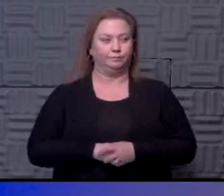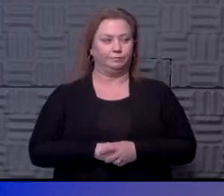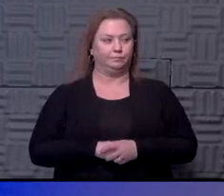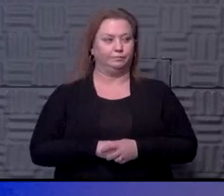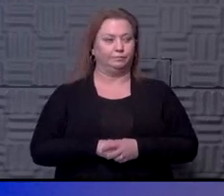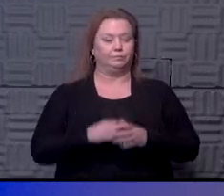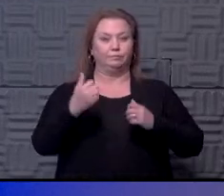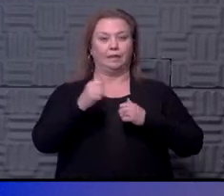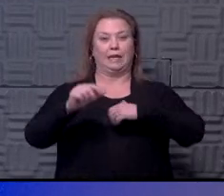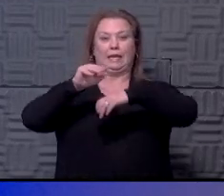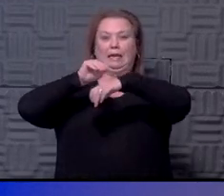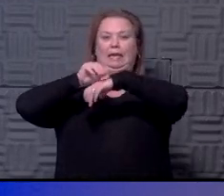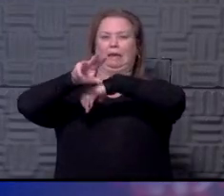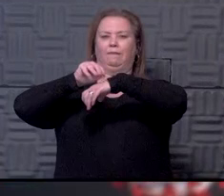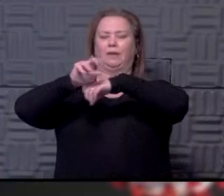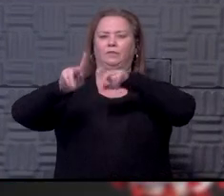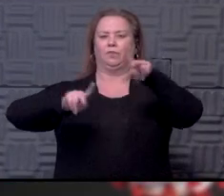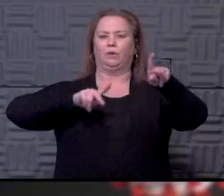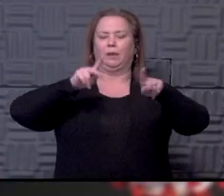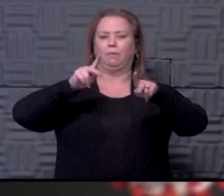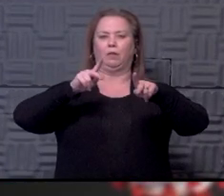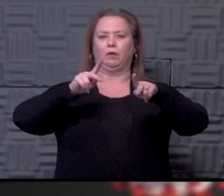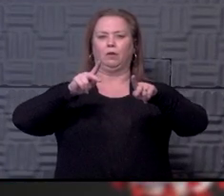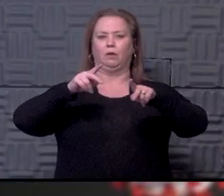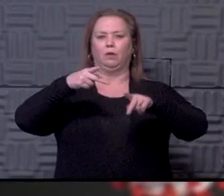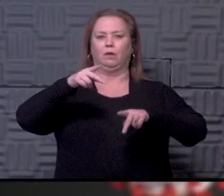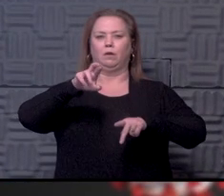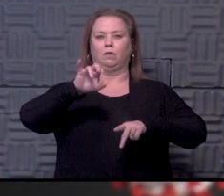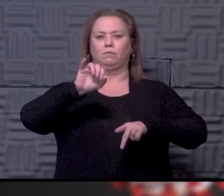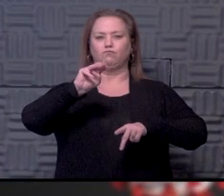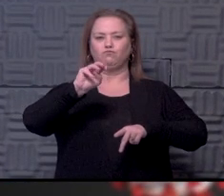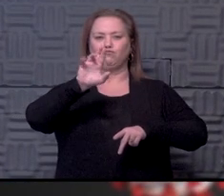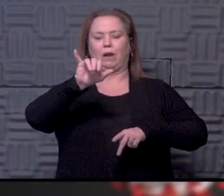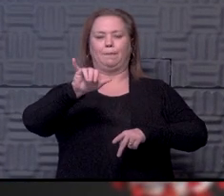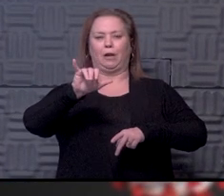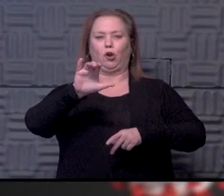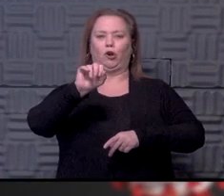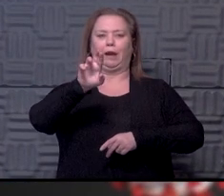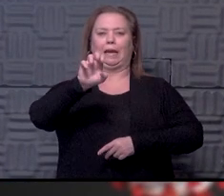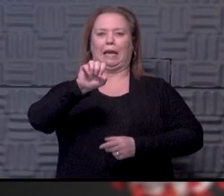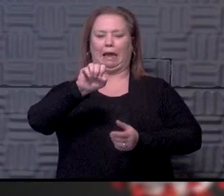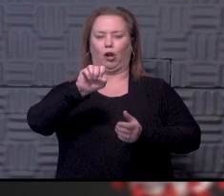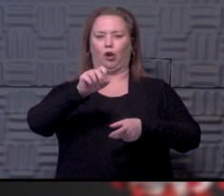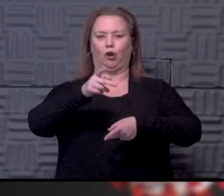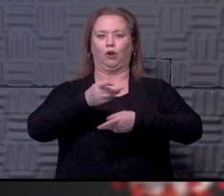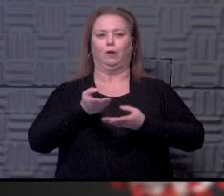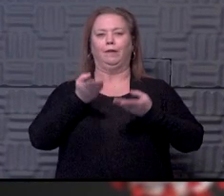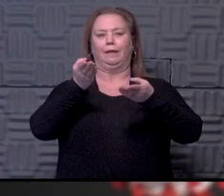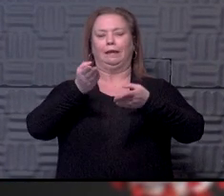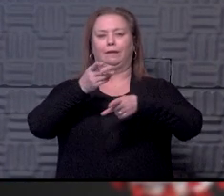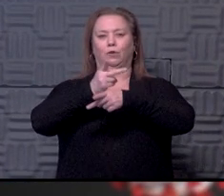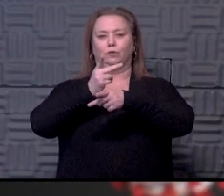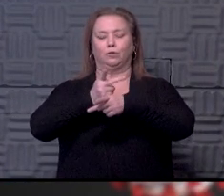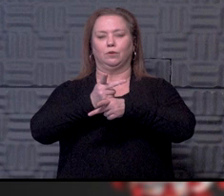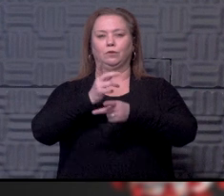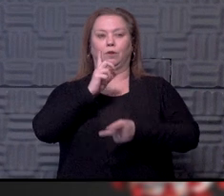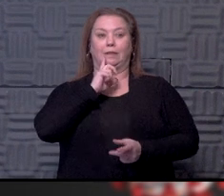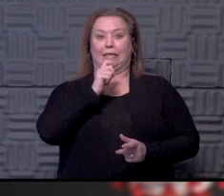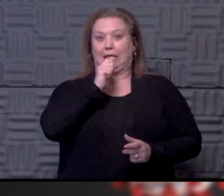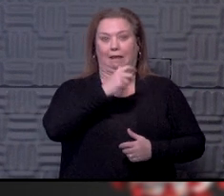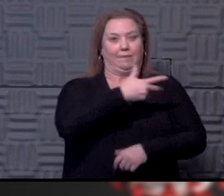Any advice for those of us who are primary caregivers who are unvaccinated to our elderly vaccinated parents?